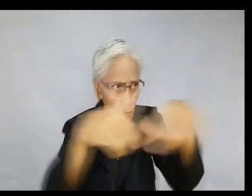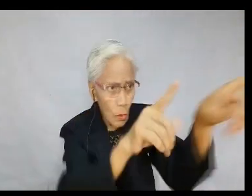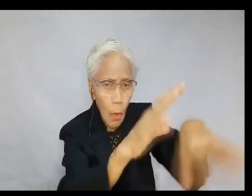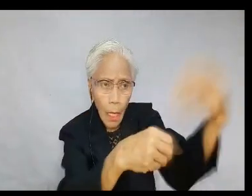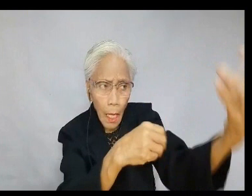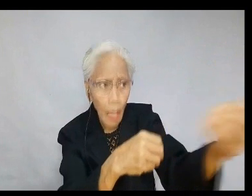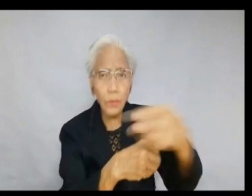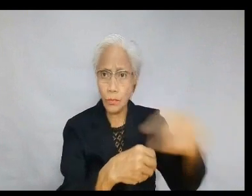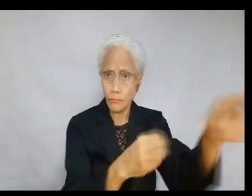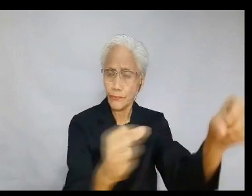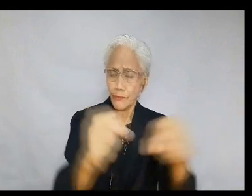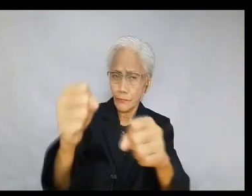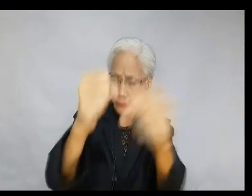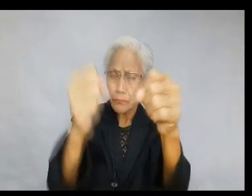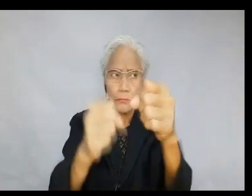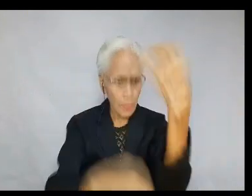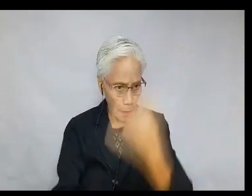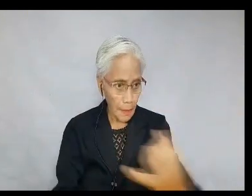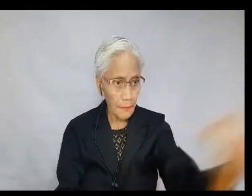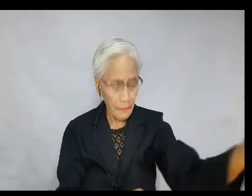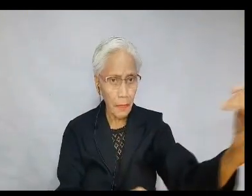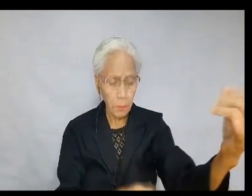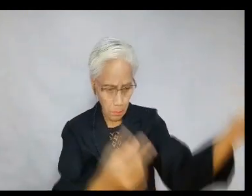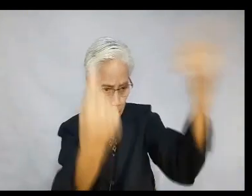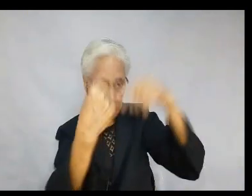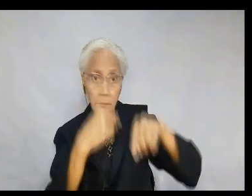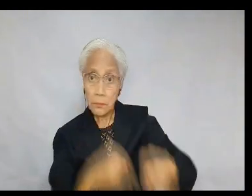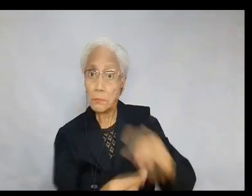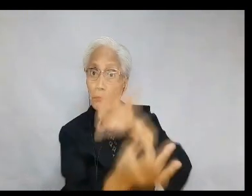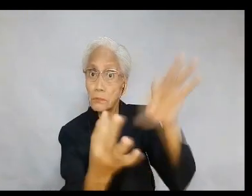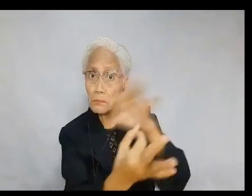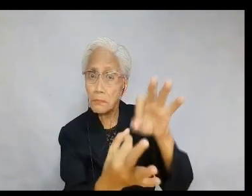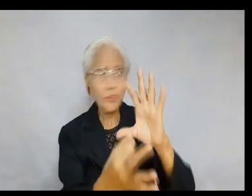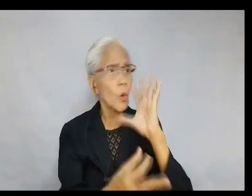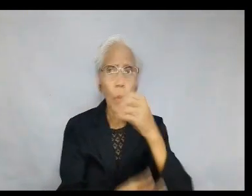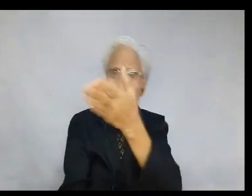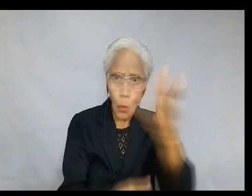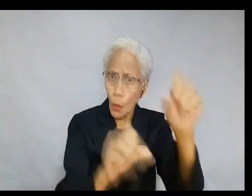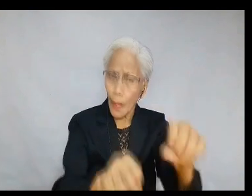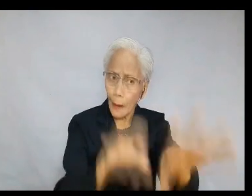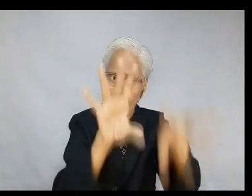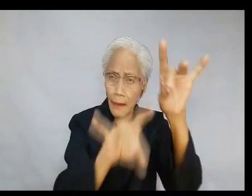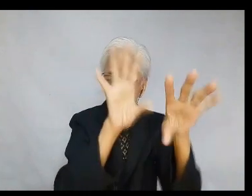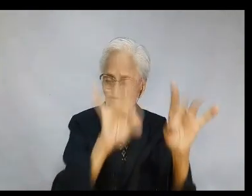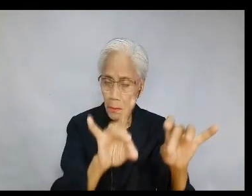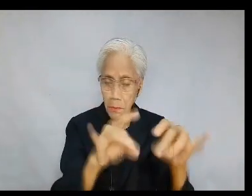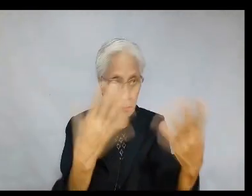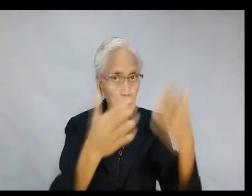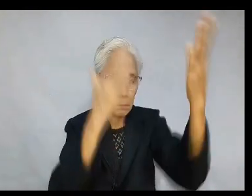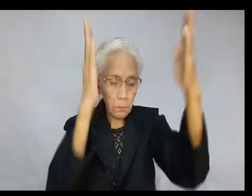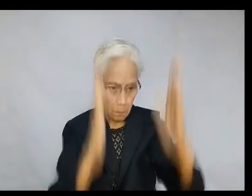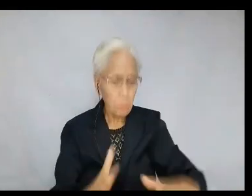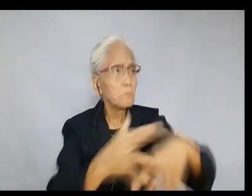into the main roads, and invite to the feast whomever you find. The servants went out into